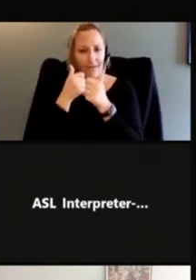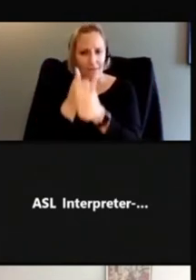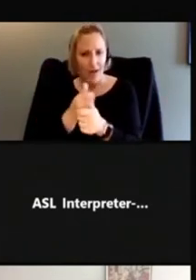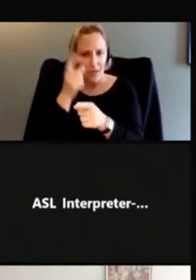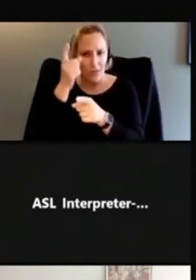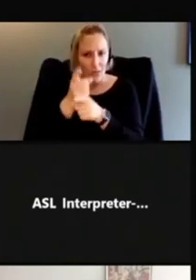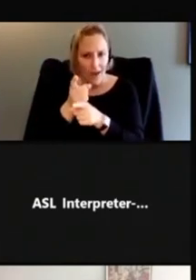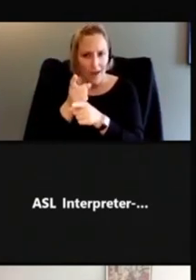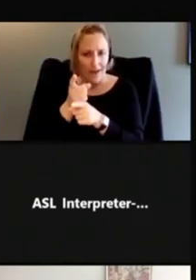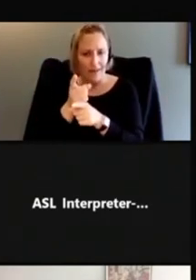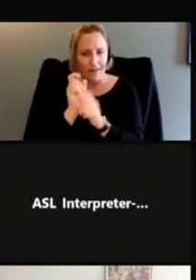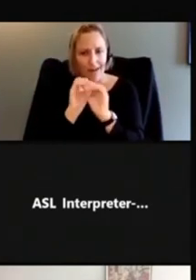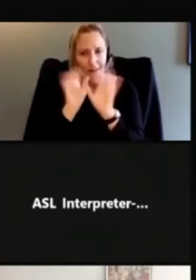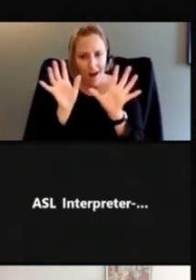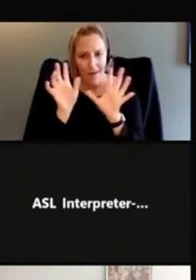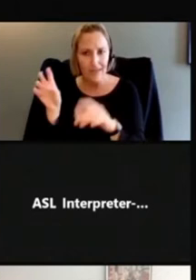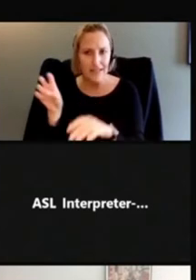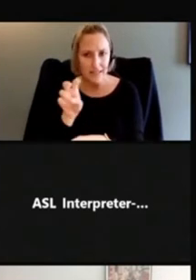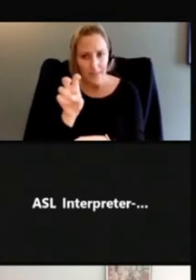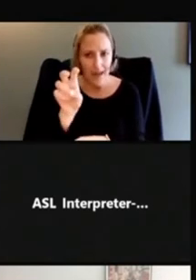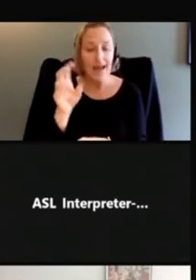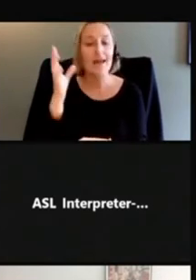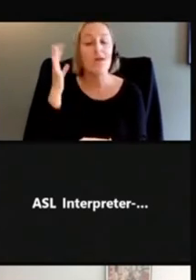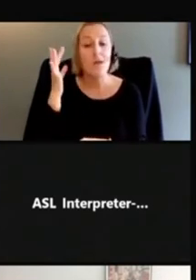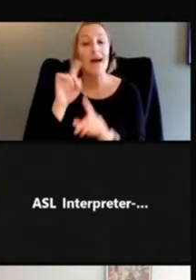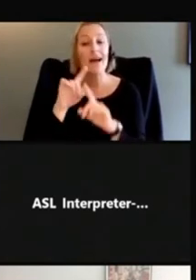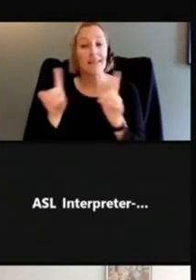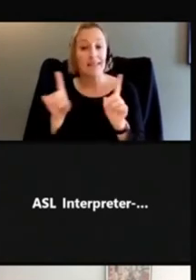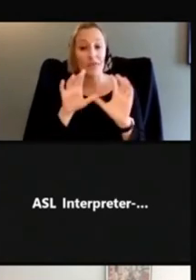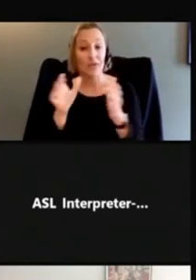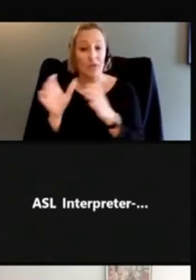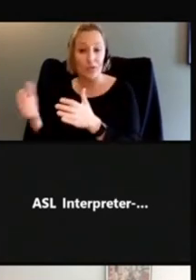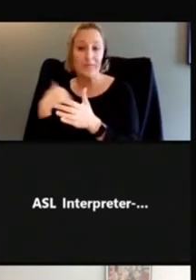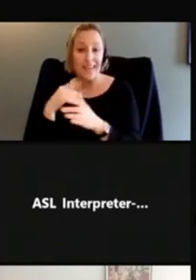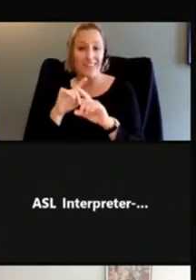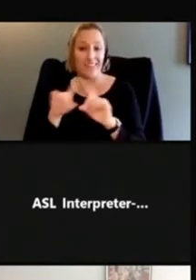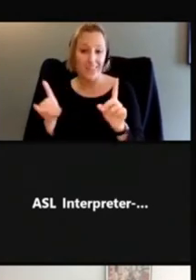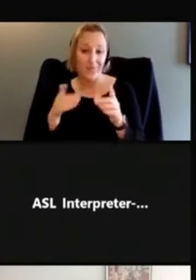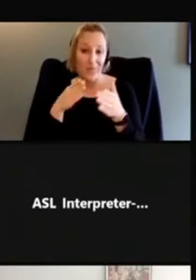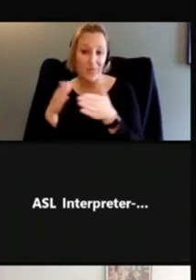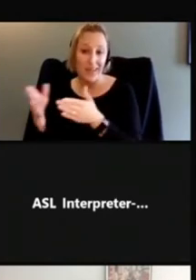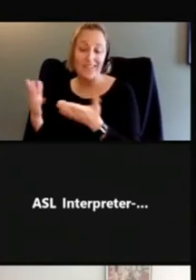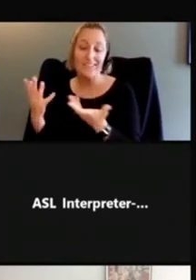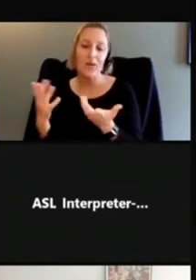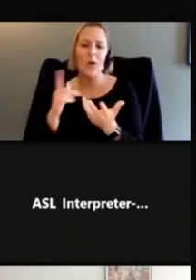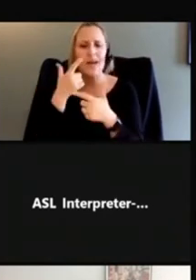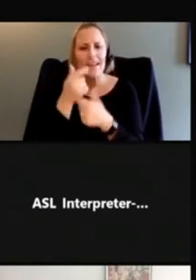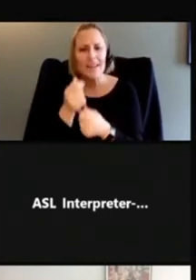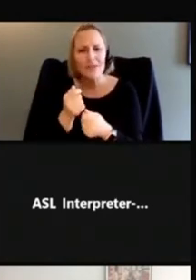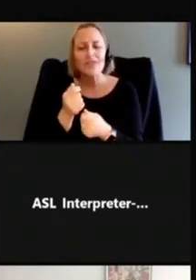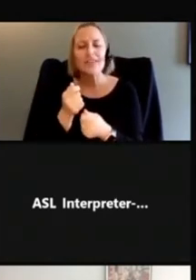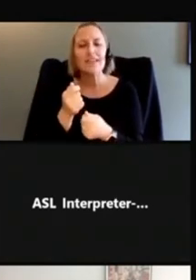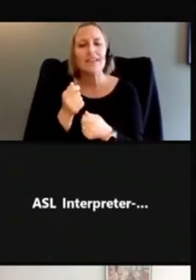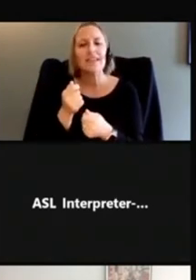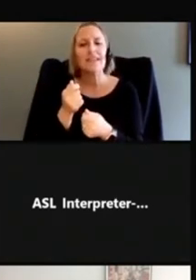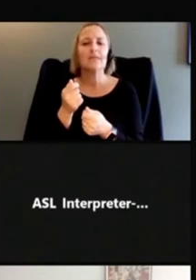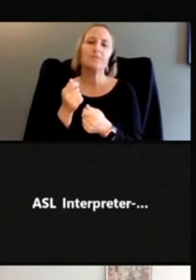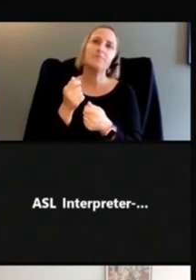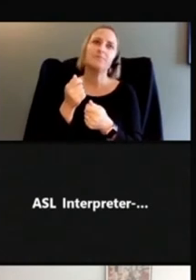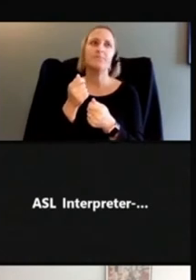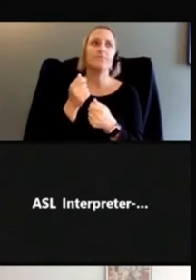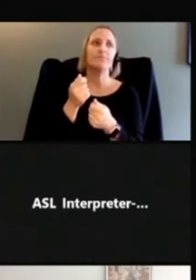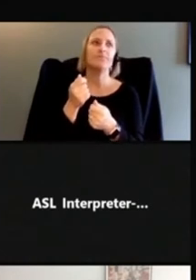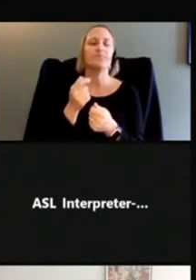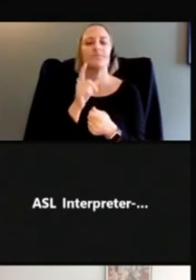is. Because it does differ, but it is interesting that the way of looking really